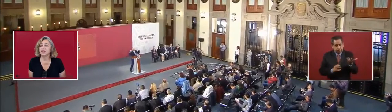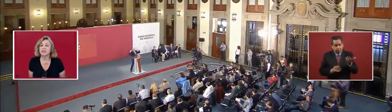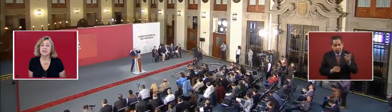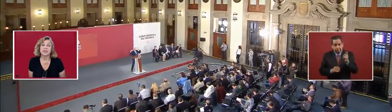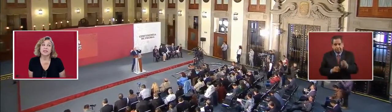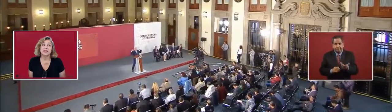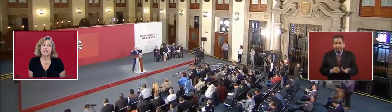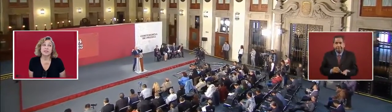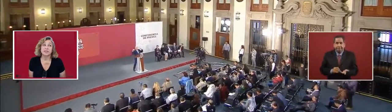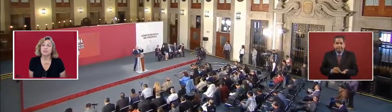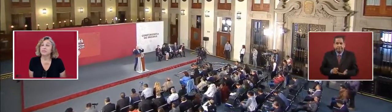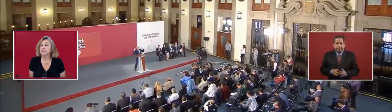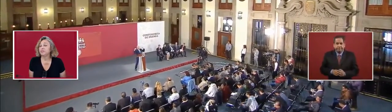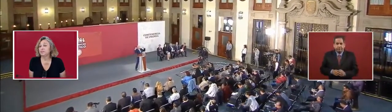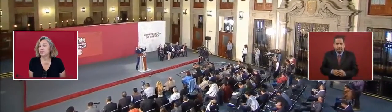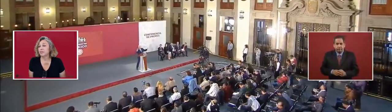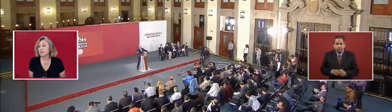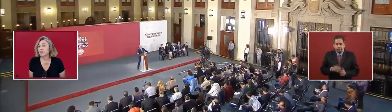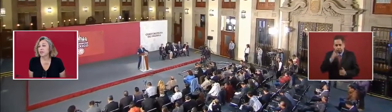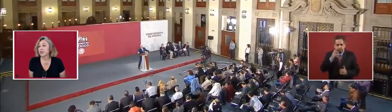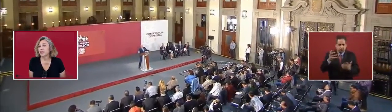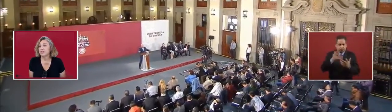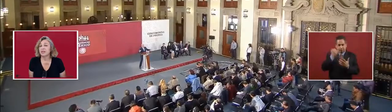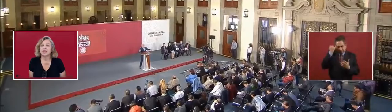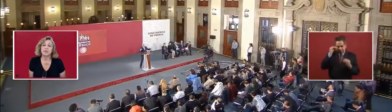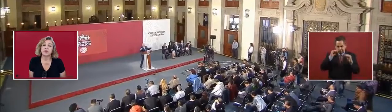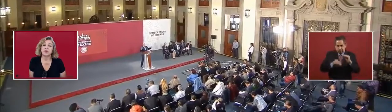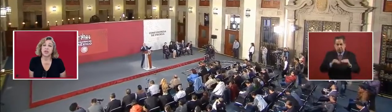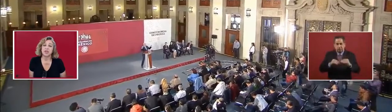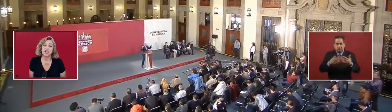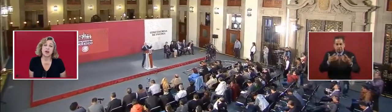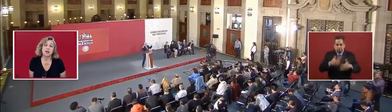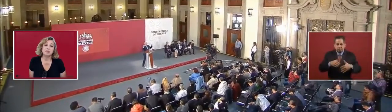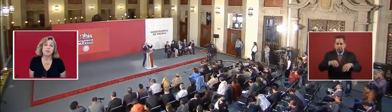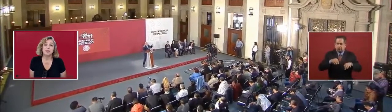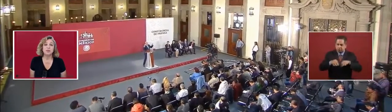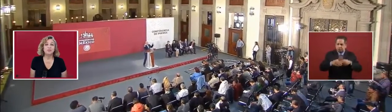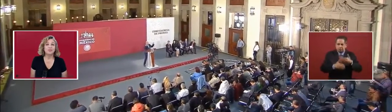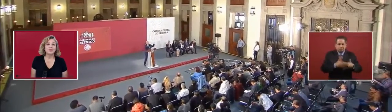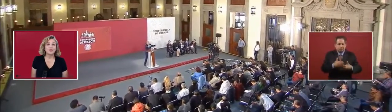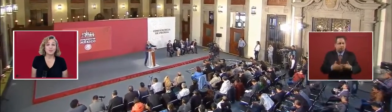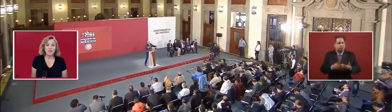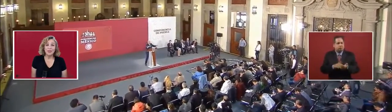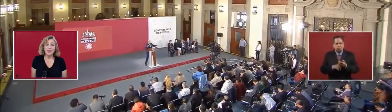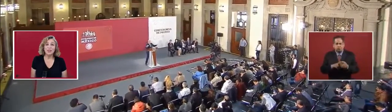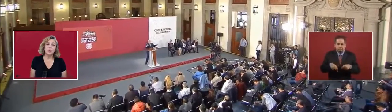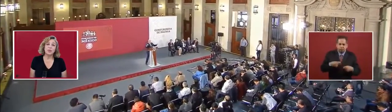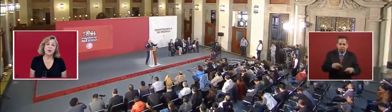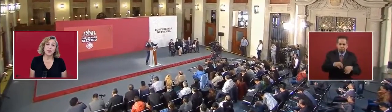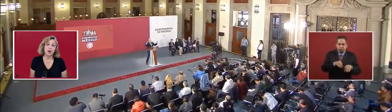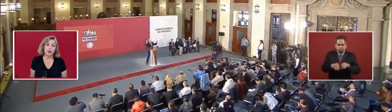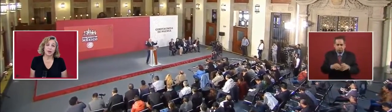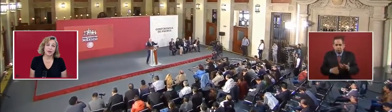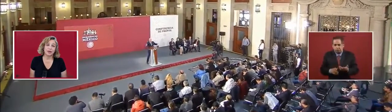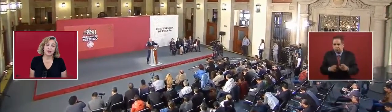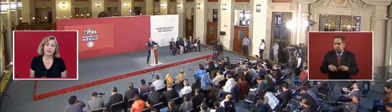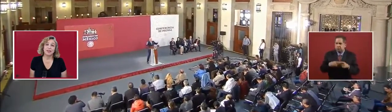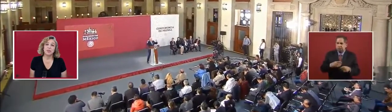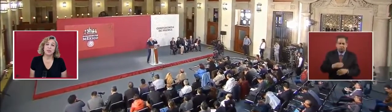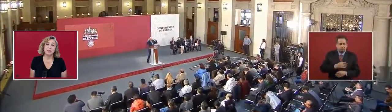that they would create jobs, that there would be well